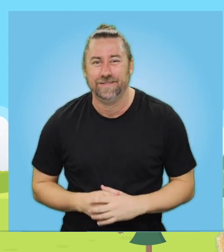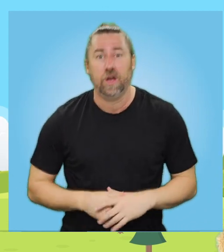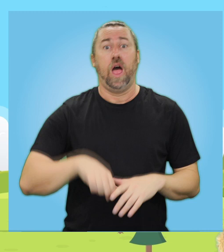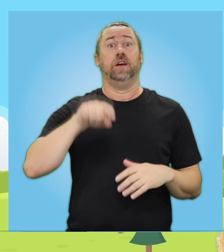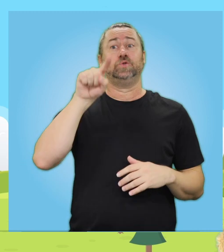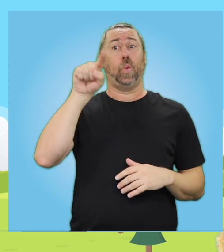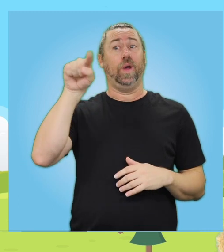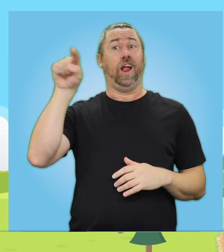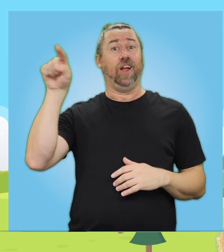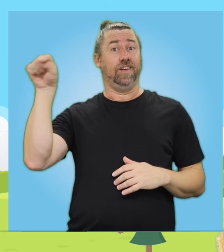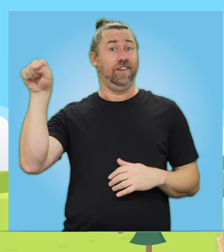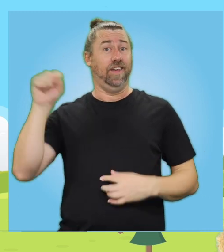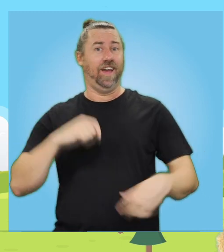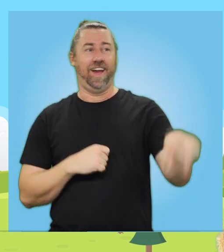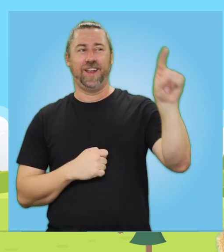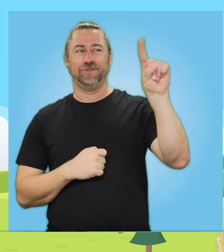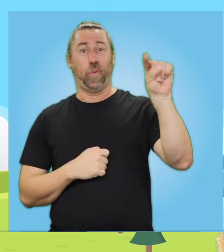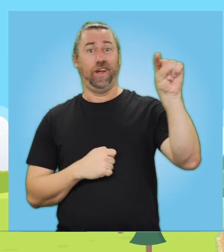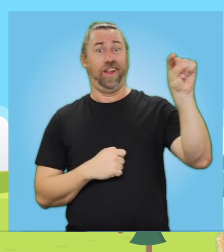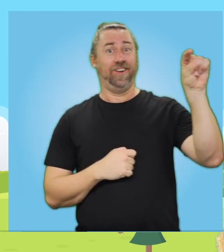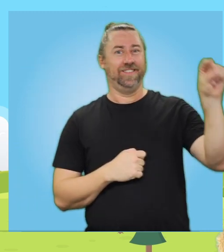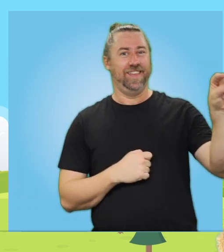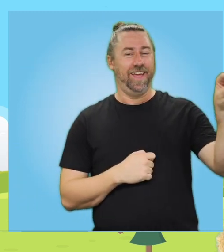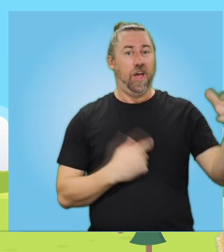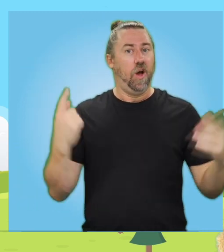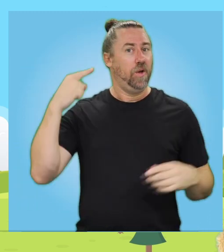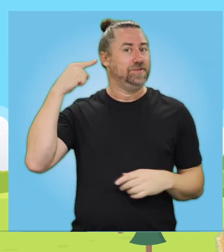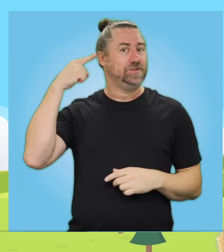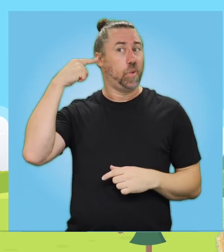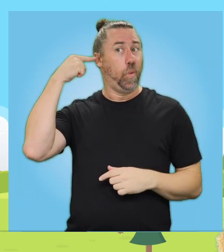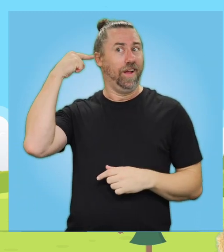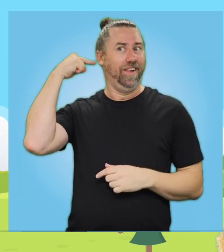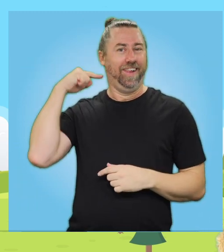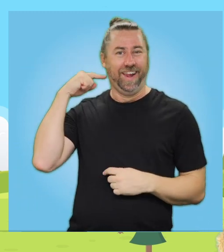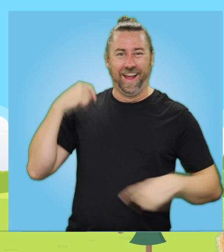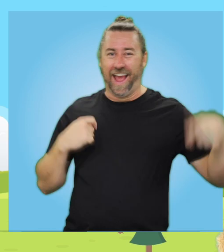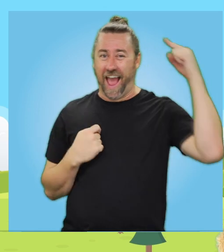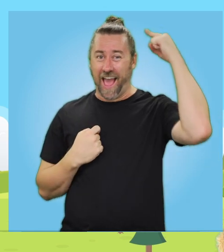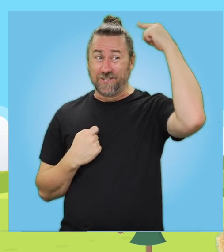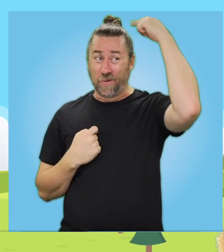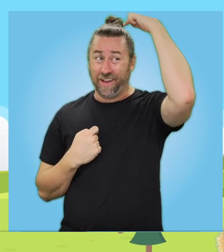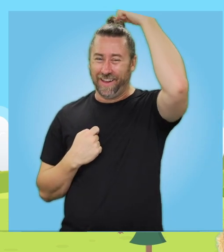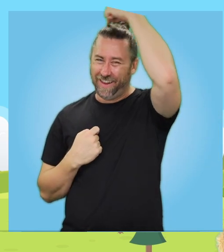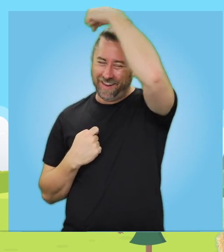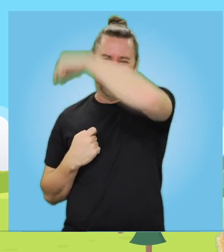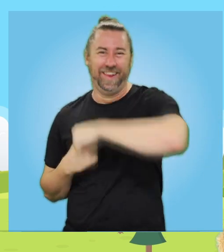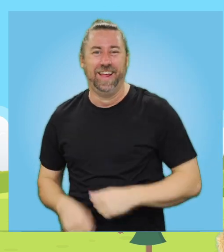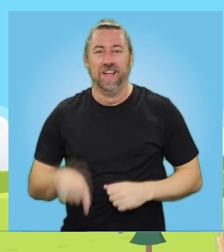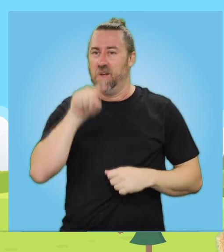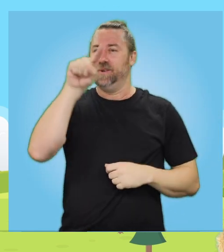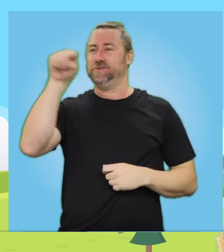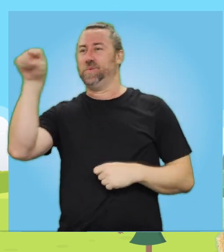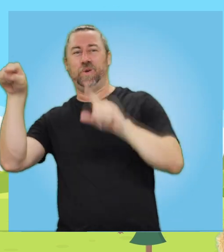Put a squiggle over here and a squiggle over there. Put a squiggle on your ear and a squiggle on your